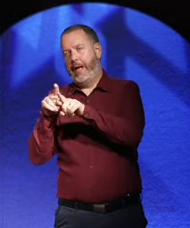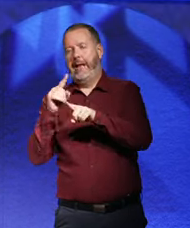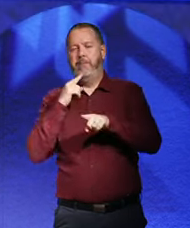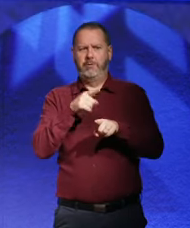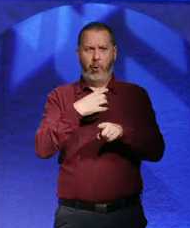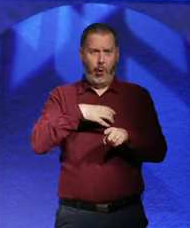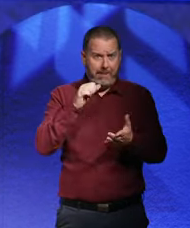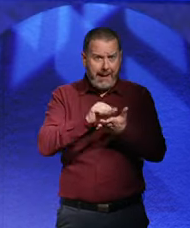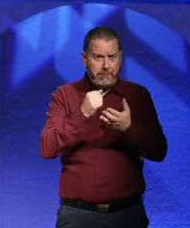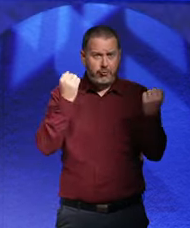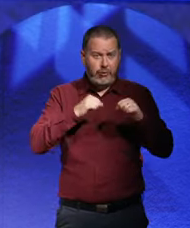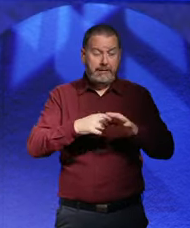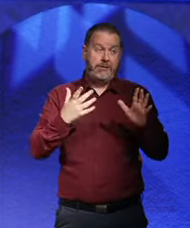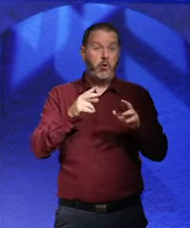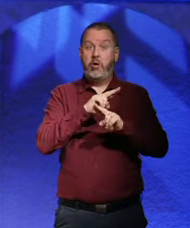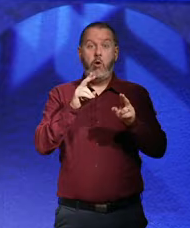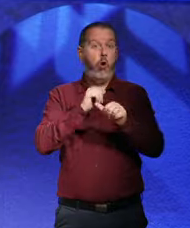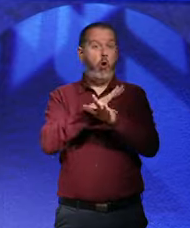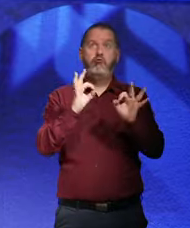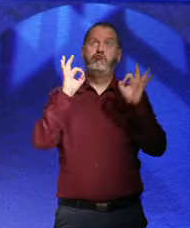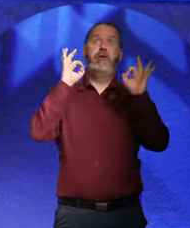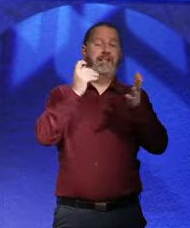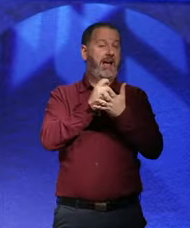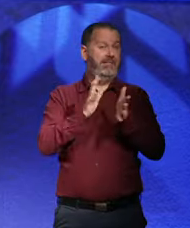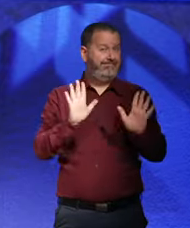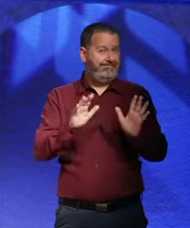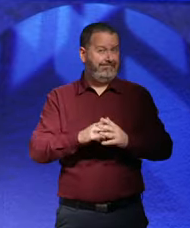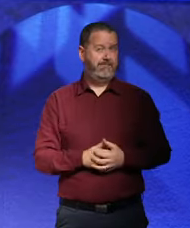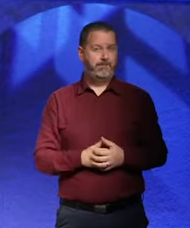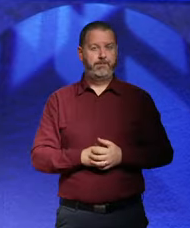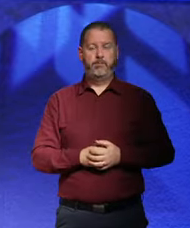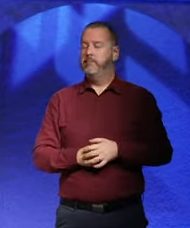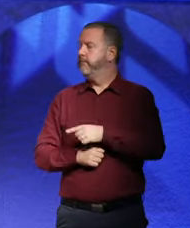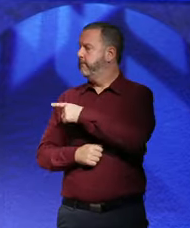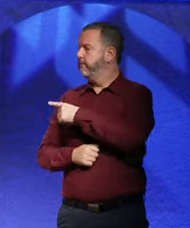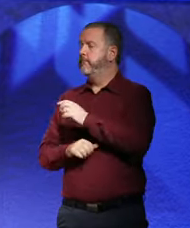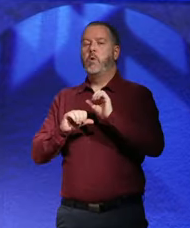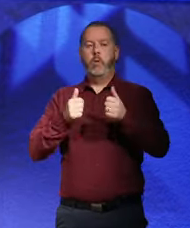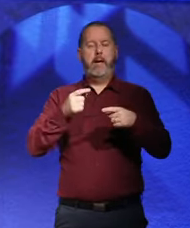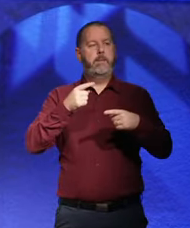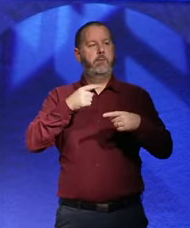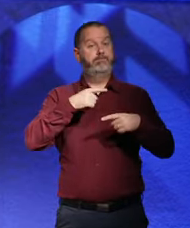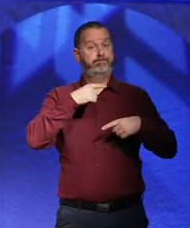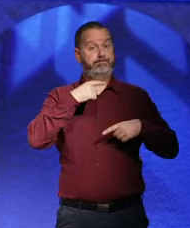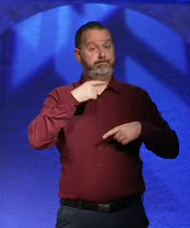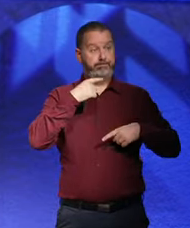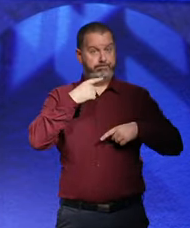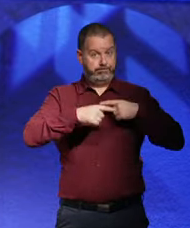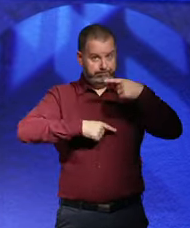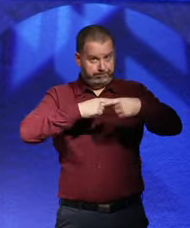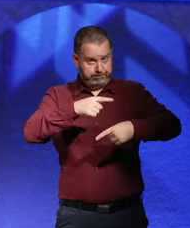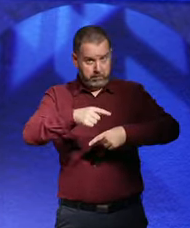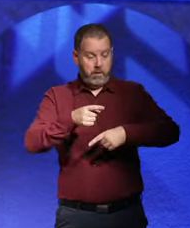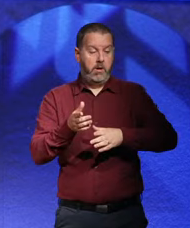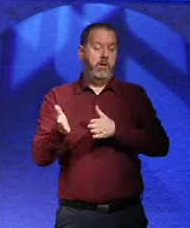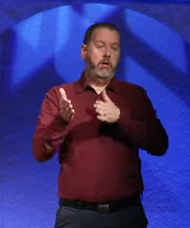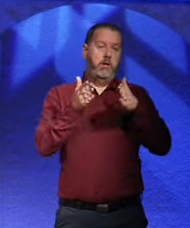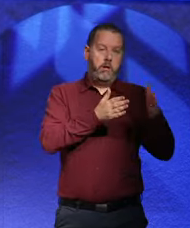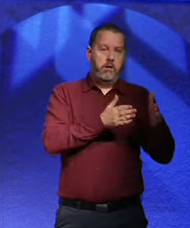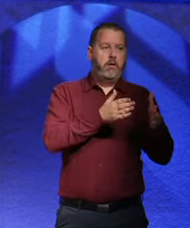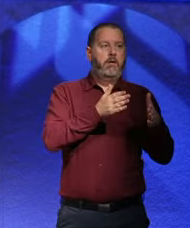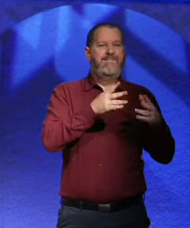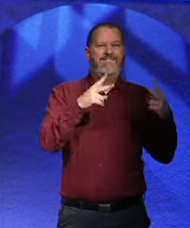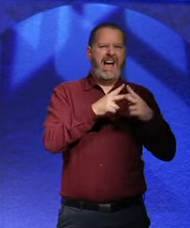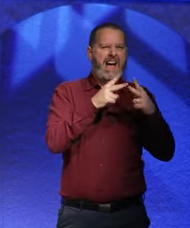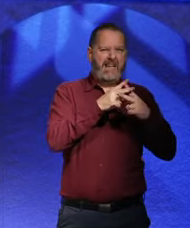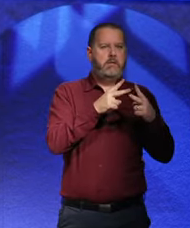So this... Back to the politics. It's of the second period, so to speak. After the madness and the violence of the